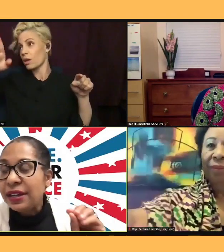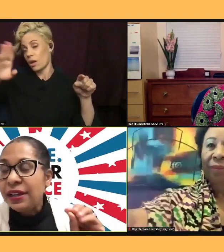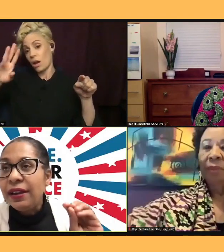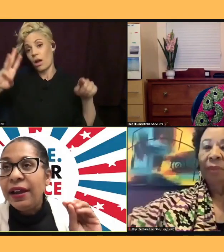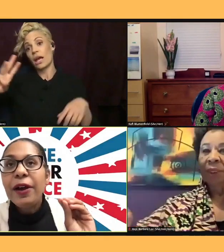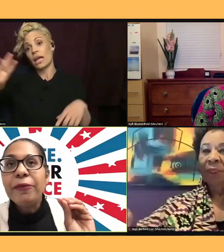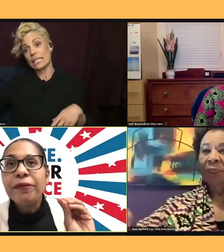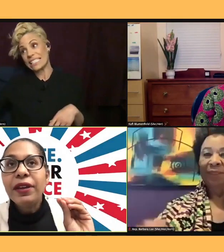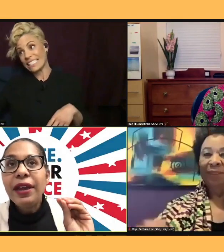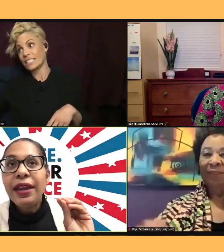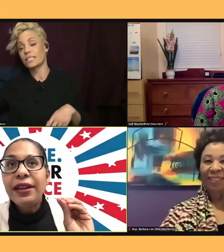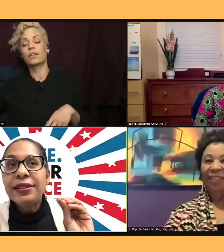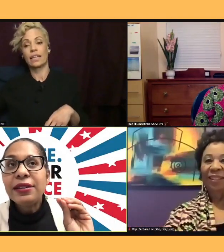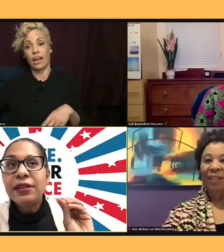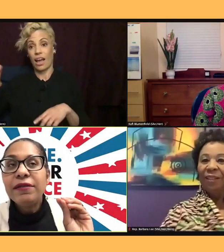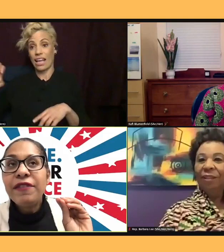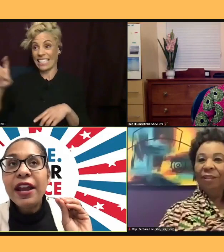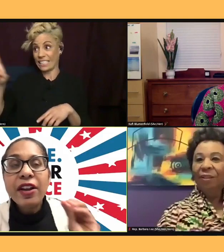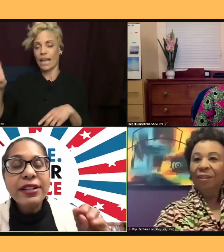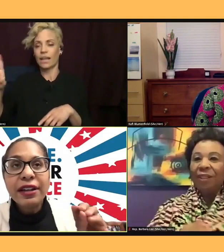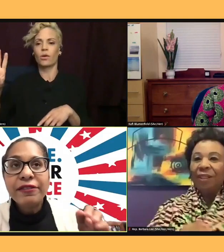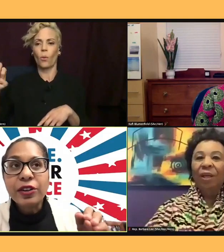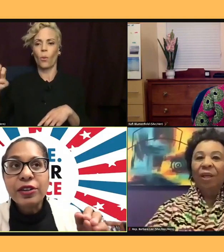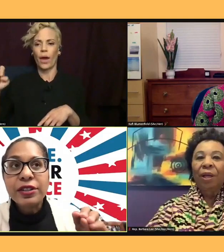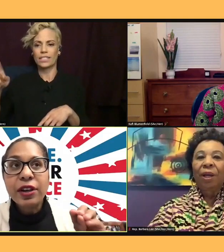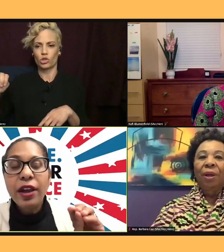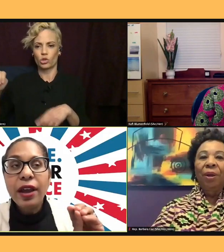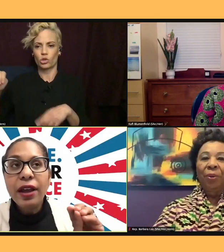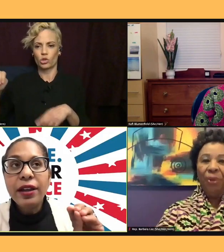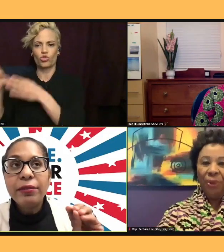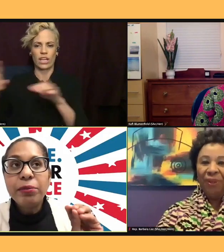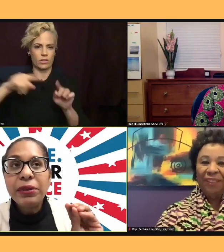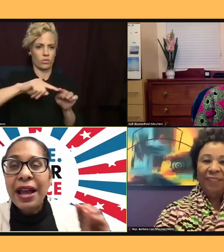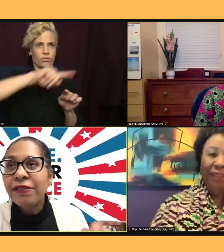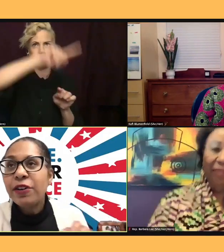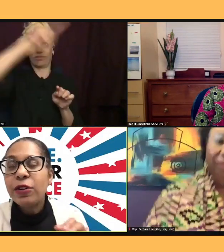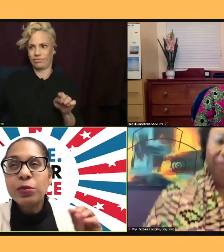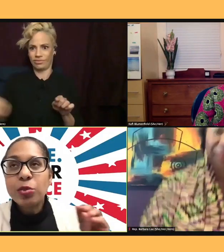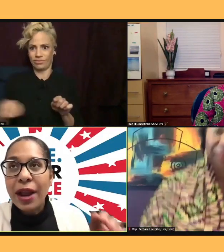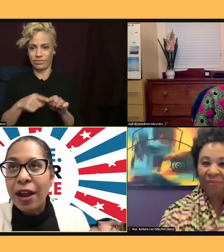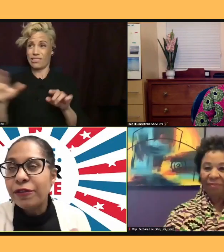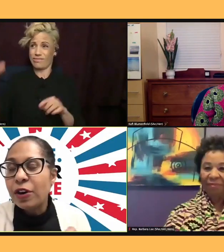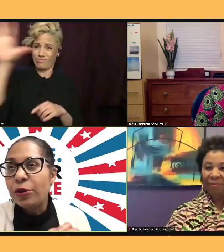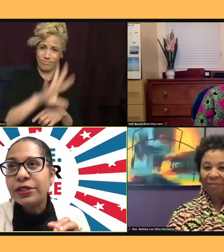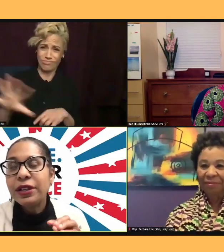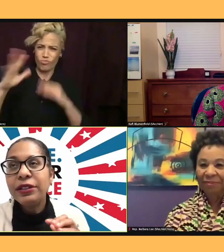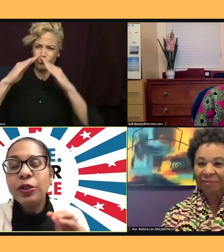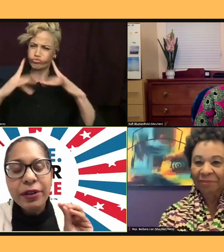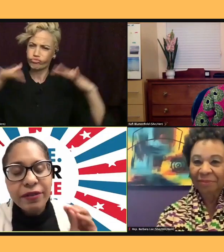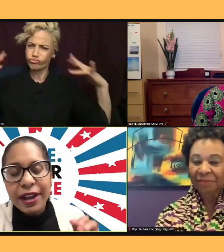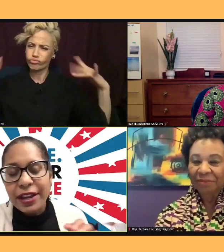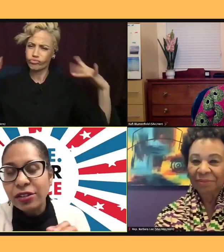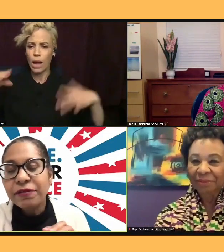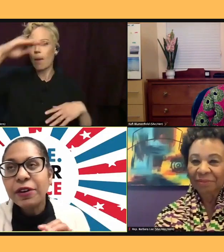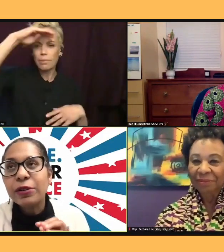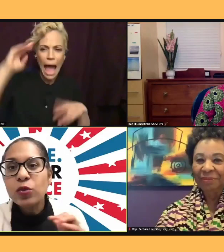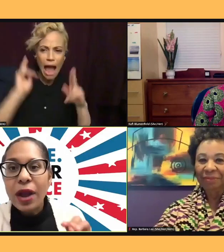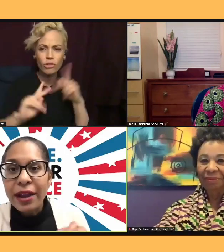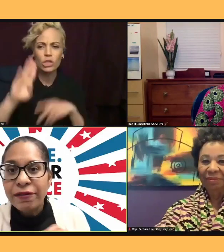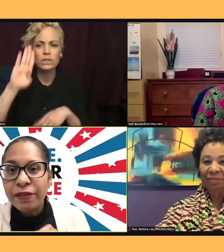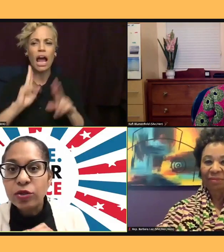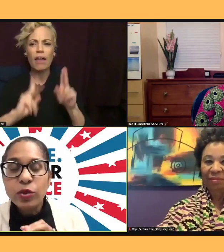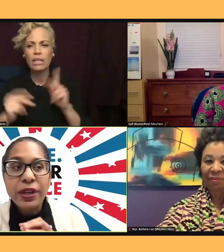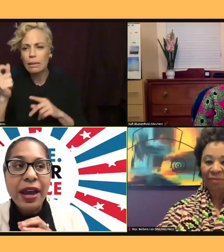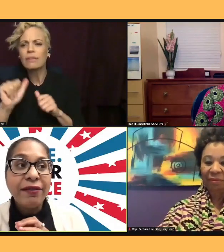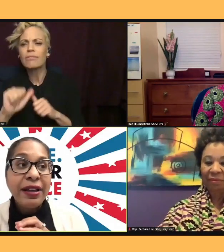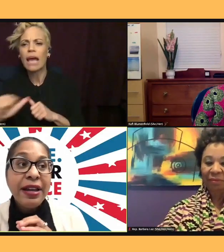It is very diverse. Black folks, brown folks, a little bit of Asian folks, white folks. We have